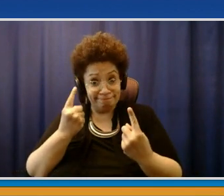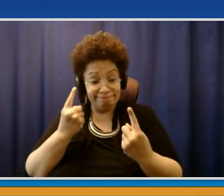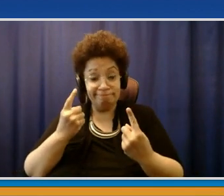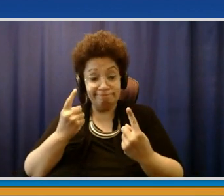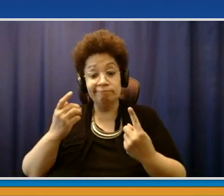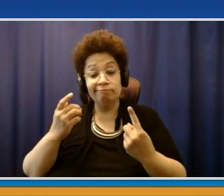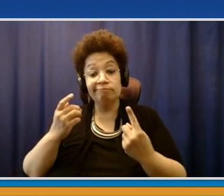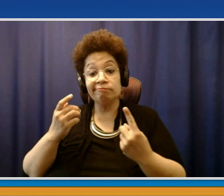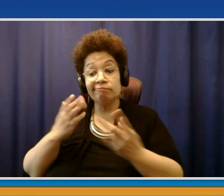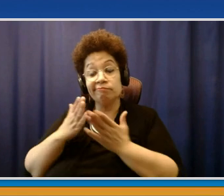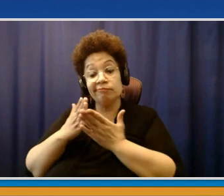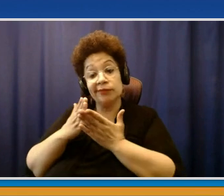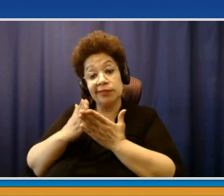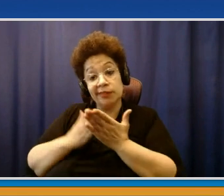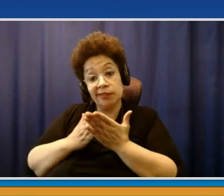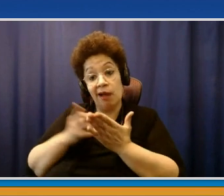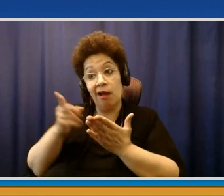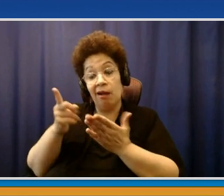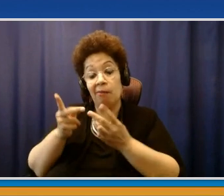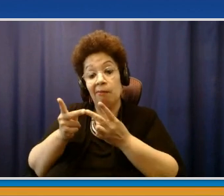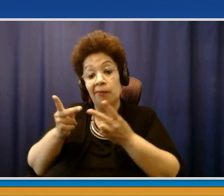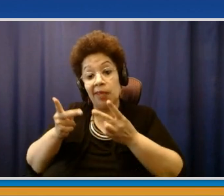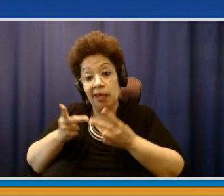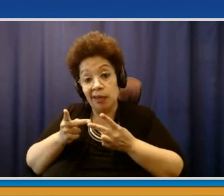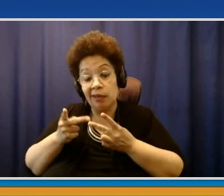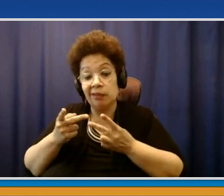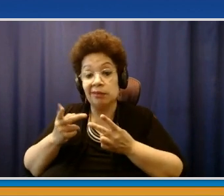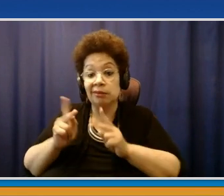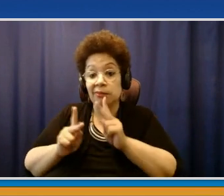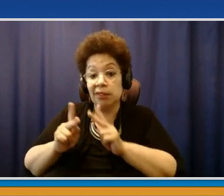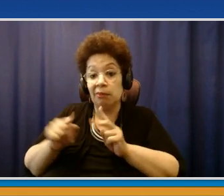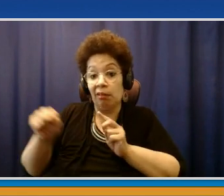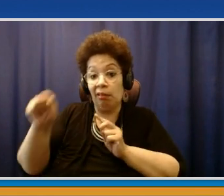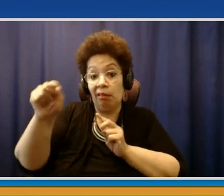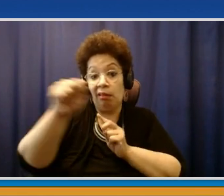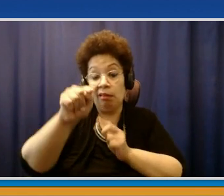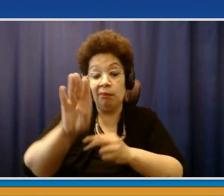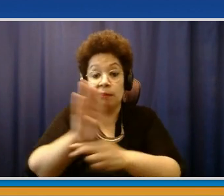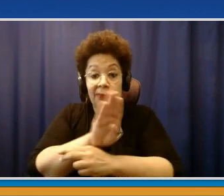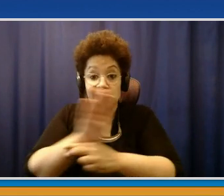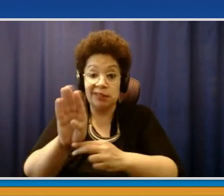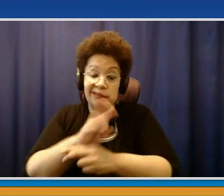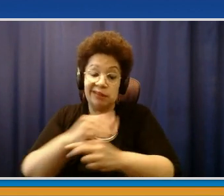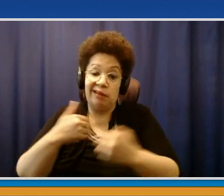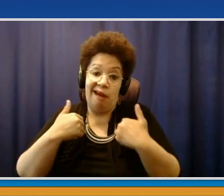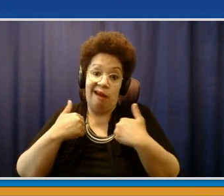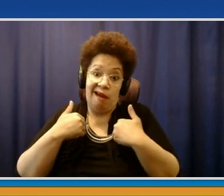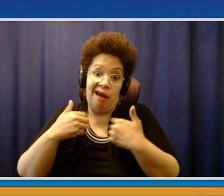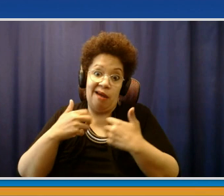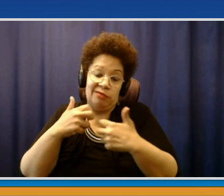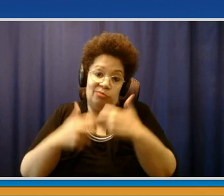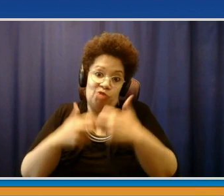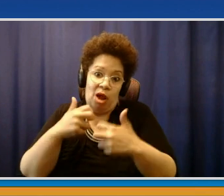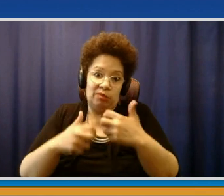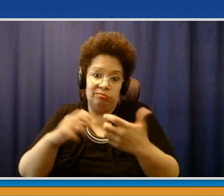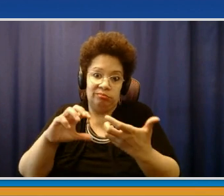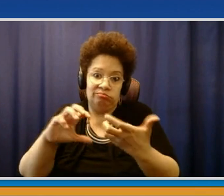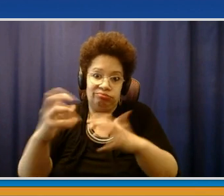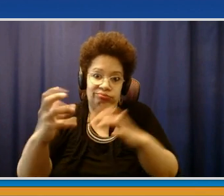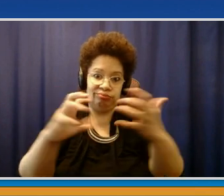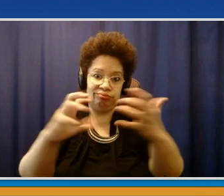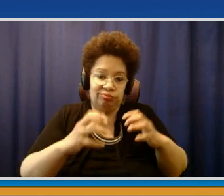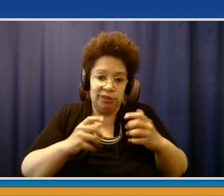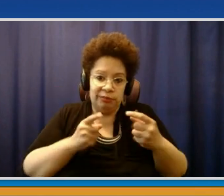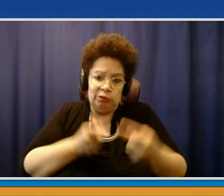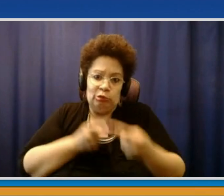hard times. And one was the nursing home, either the the restaurants that we have. And the others, we have a large Hispanic population that works in town also on a lot of the horse